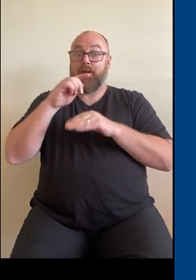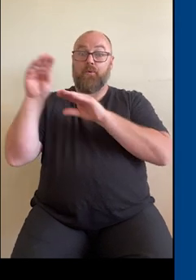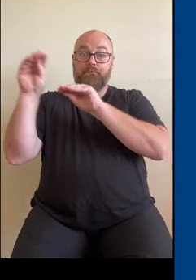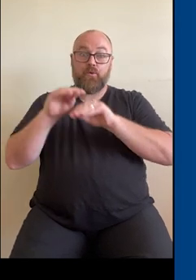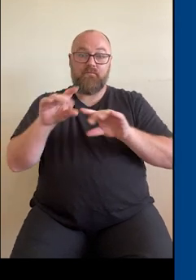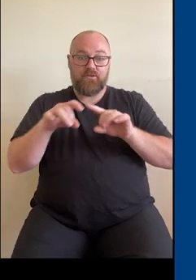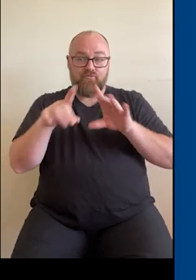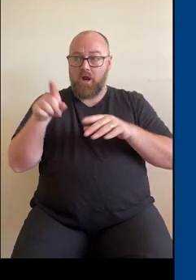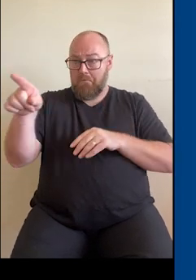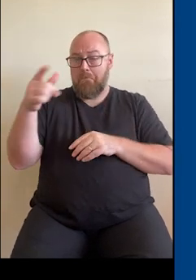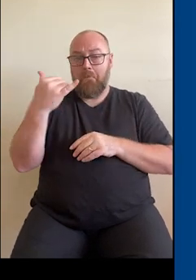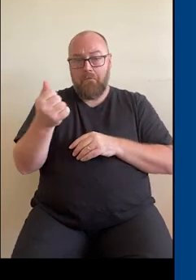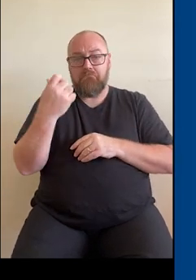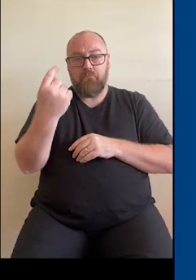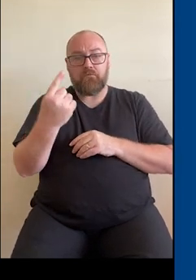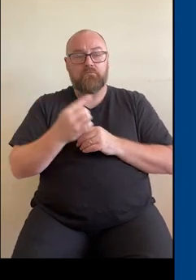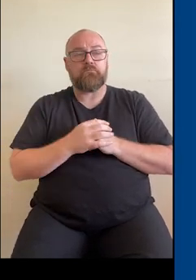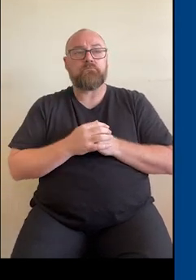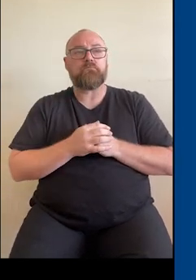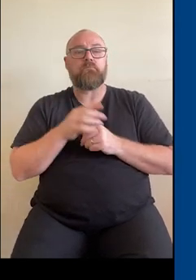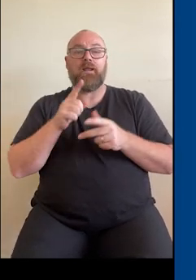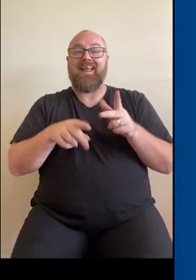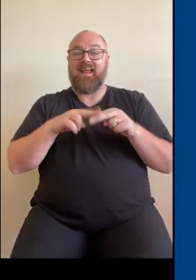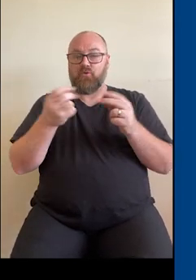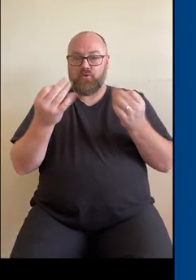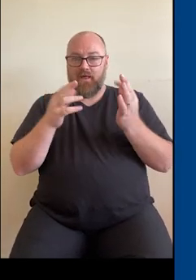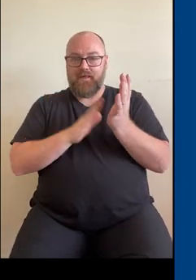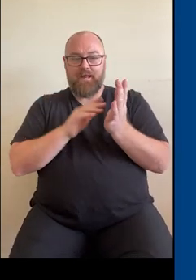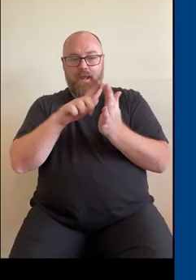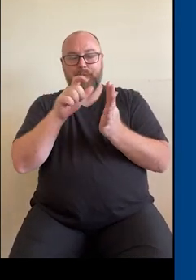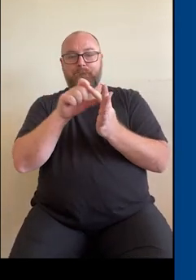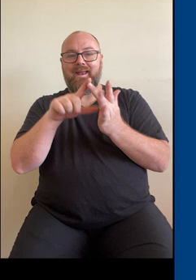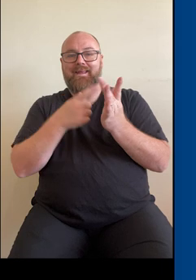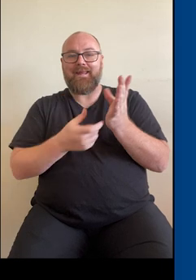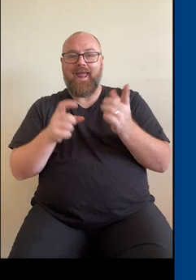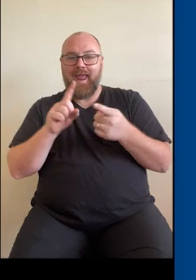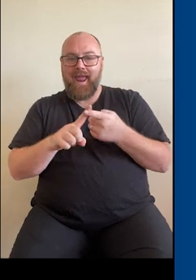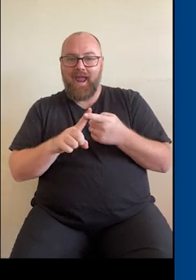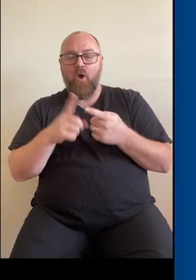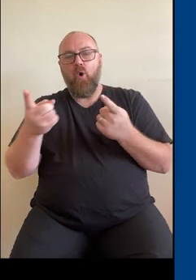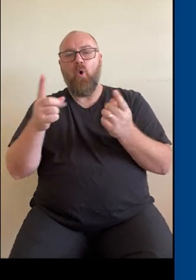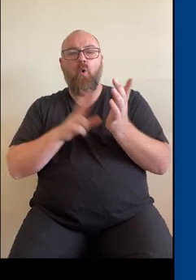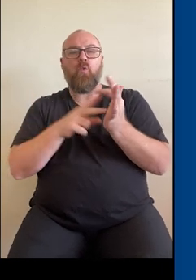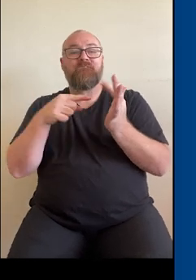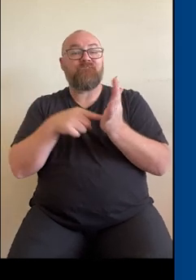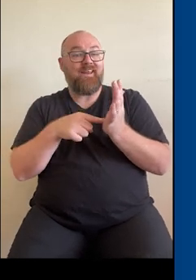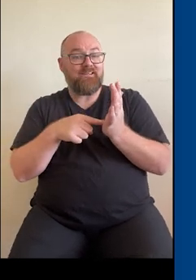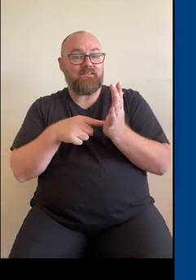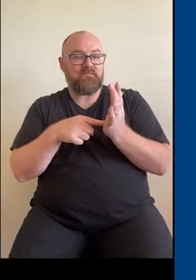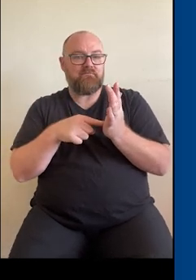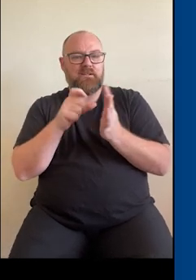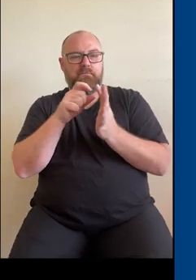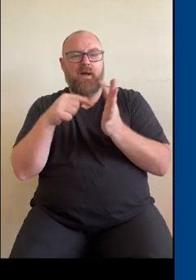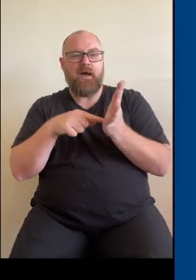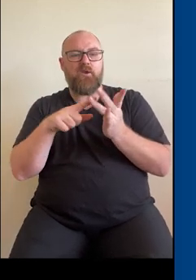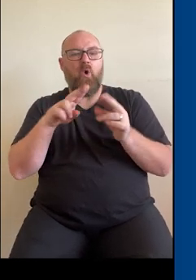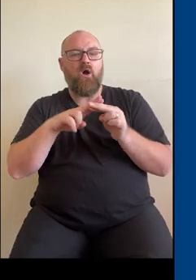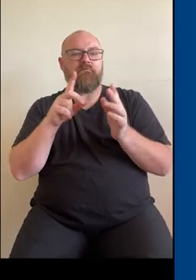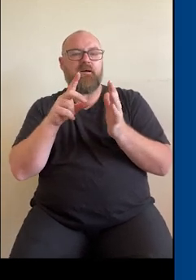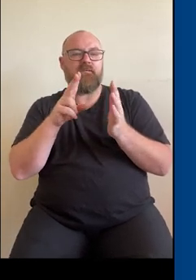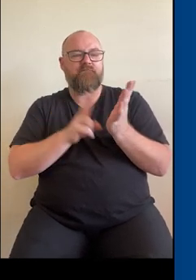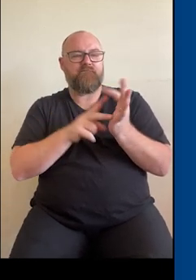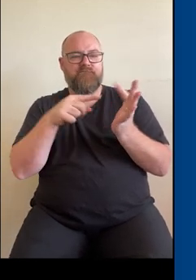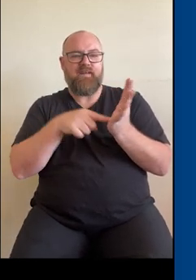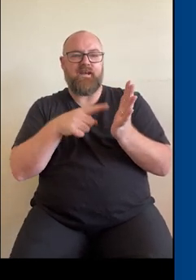a record. If you do not have a Medicare card or a Department of Veterans Affairs you may still be eligible